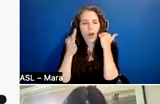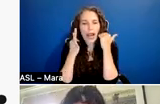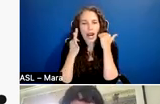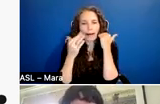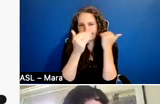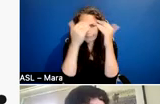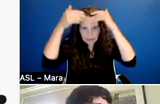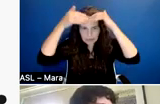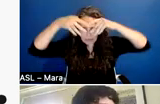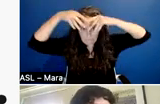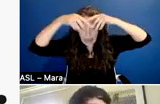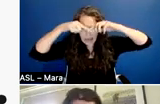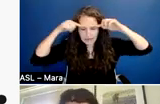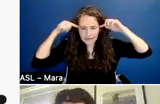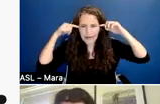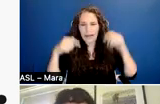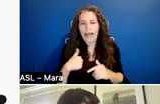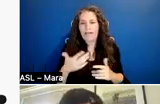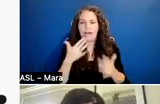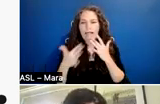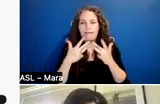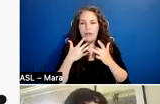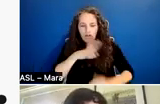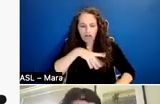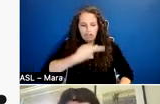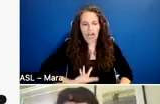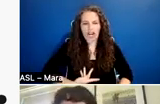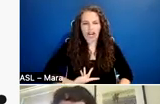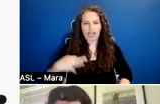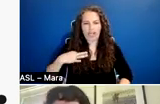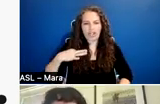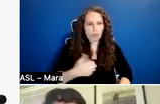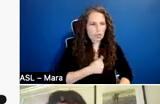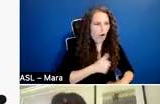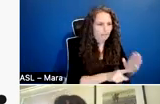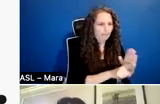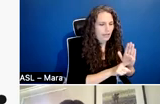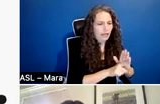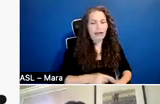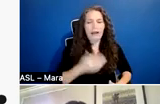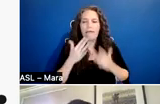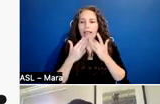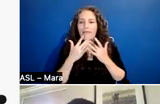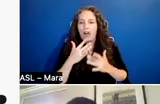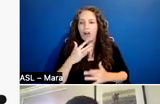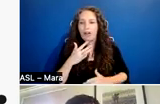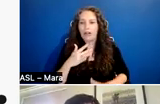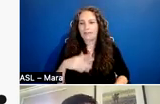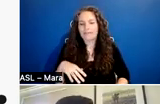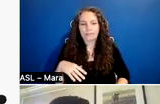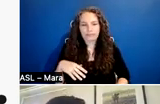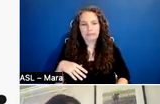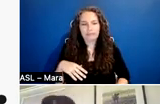colorful checkered shirt. Sorry about that. I'm wearing a colorful checkered shirt. And I have